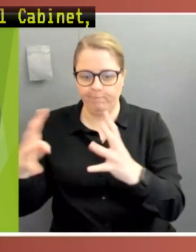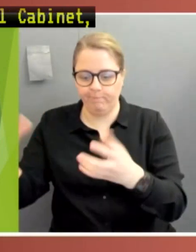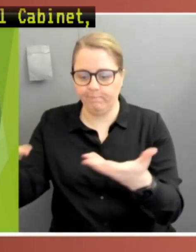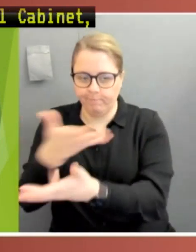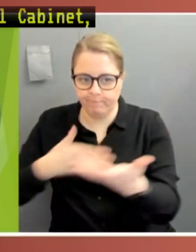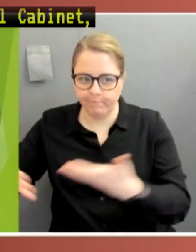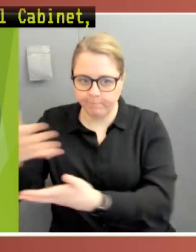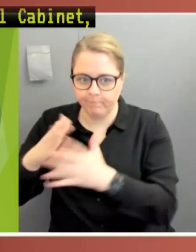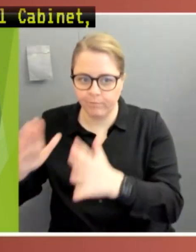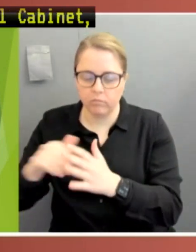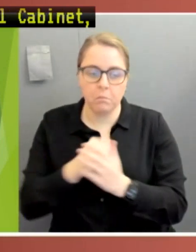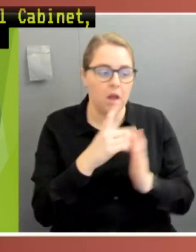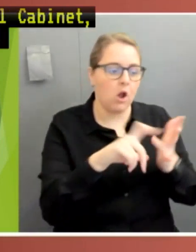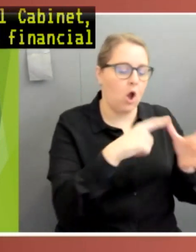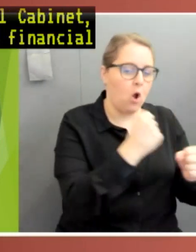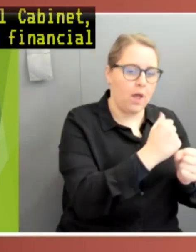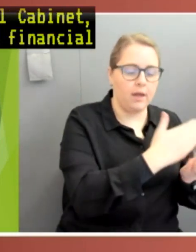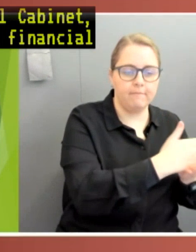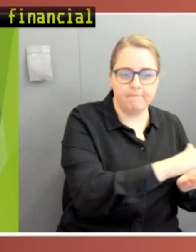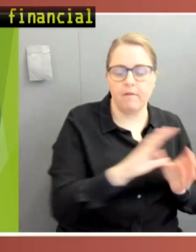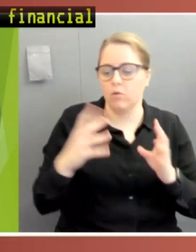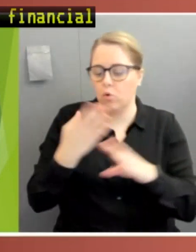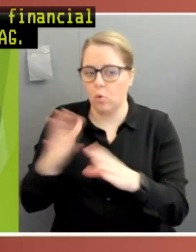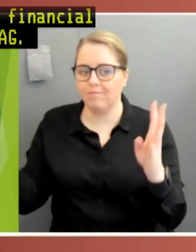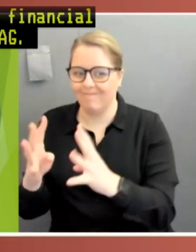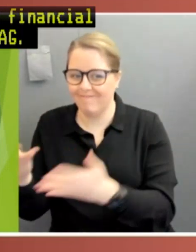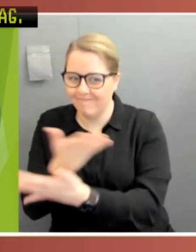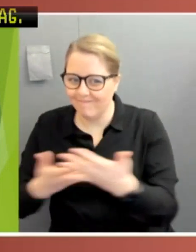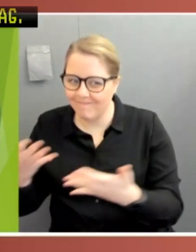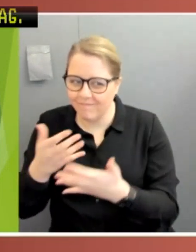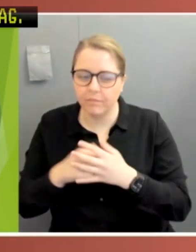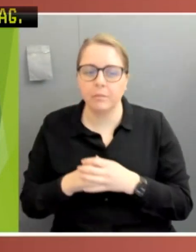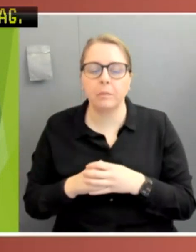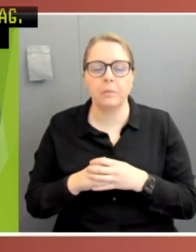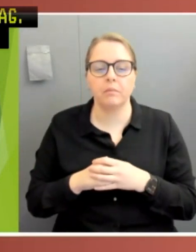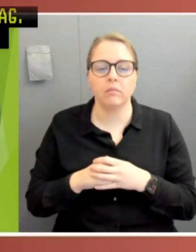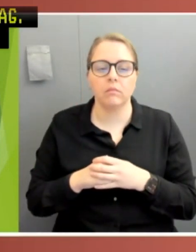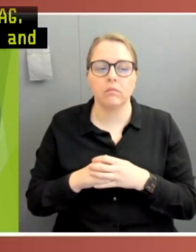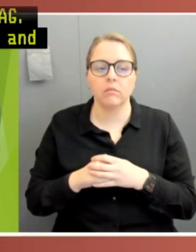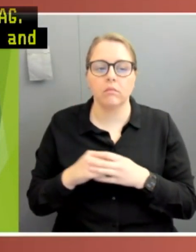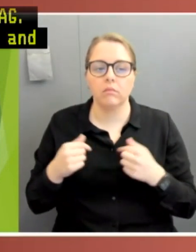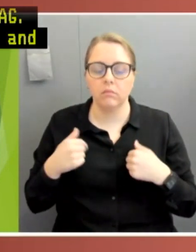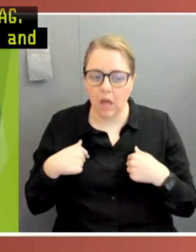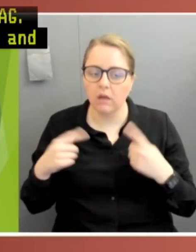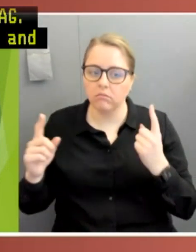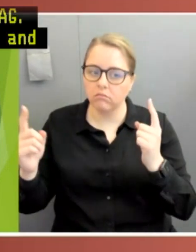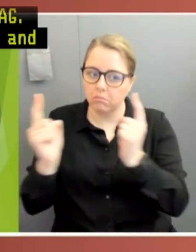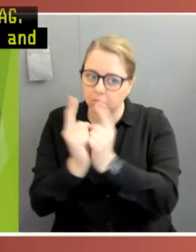National Cabinet was quick and agile. It met regularly, often multiple times a week, and did so online, so avoiding the need and the time for travel.